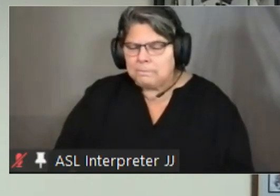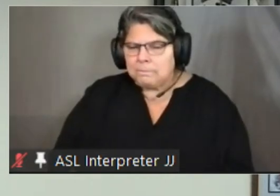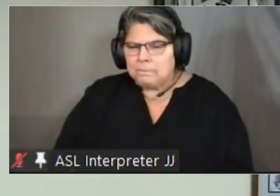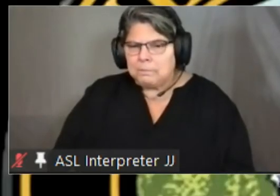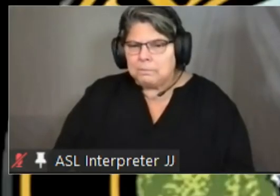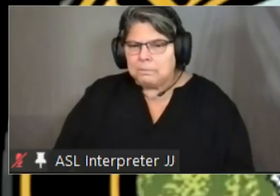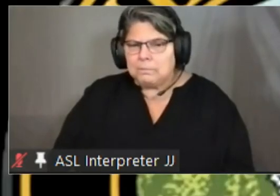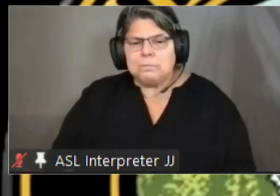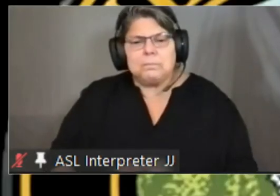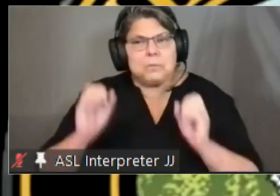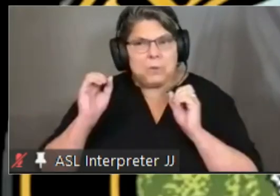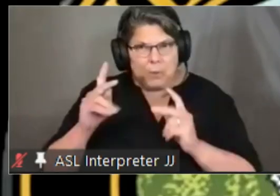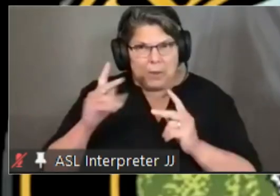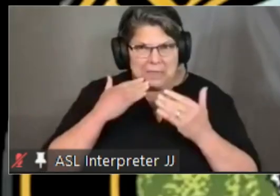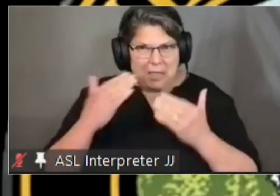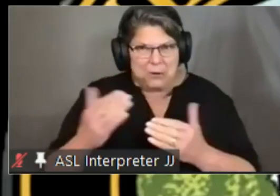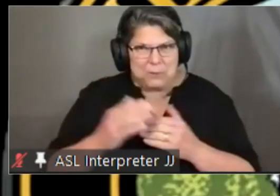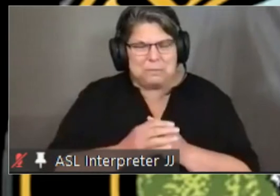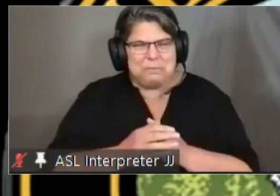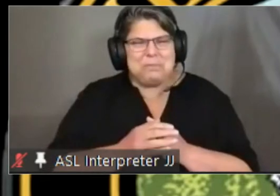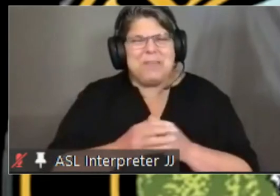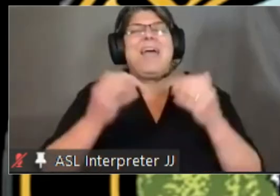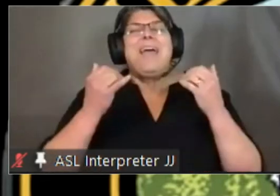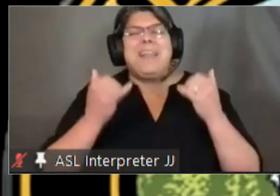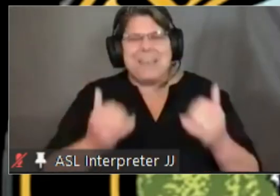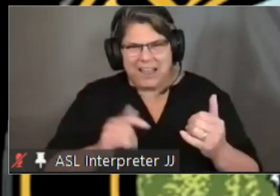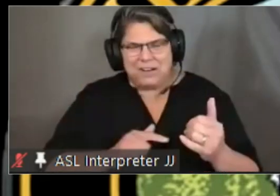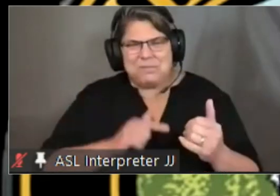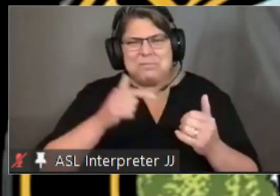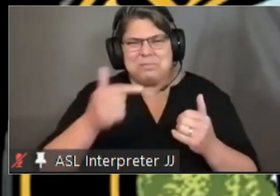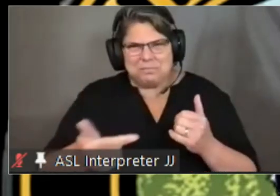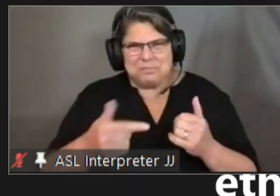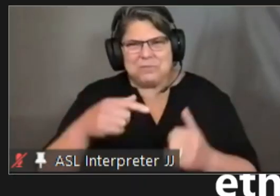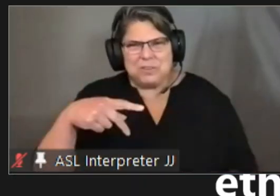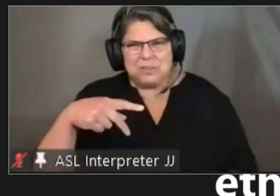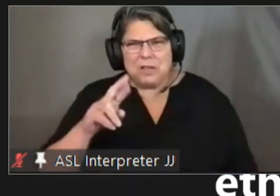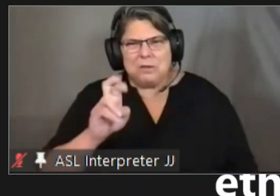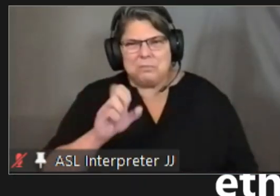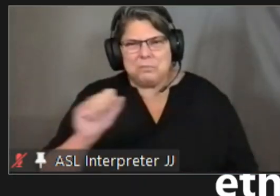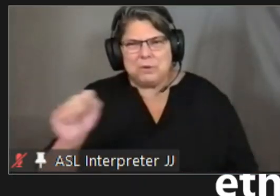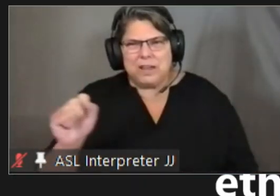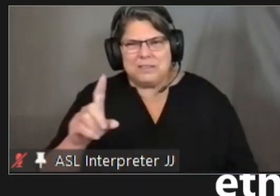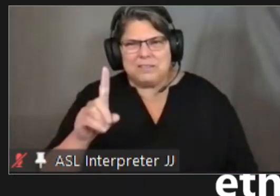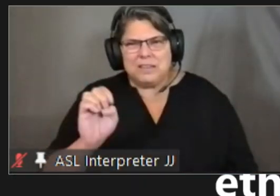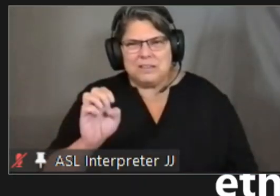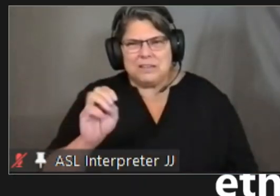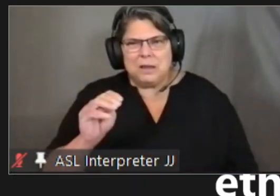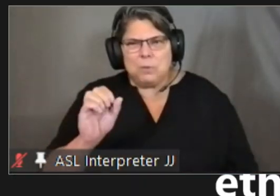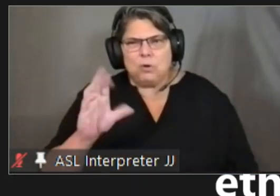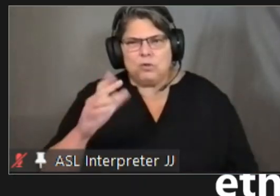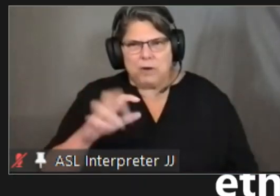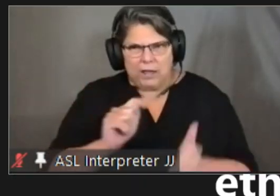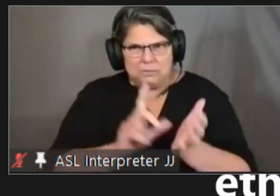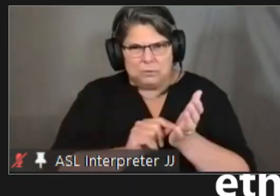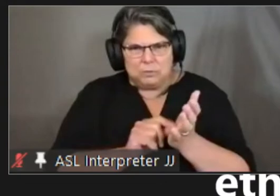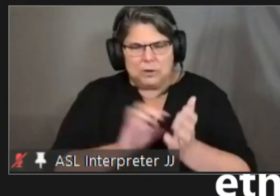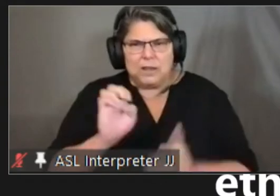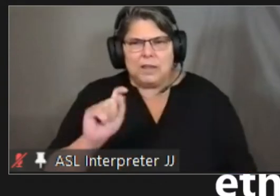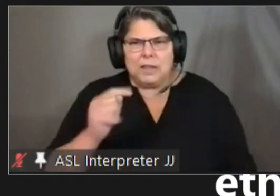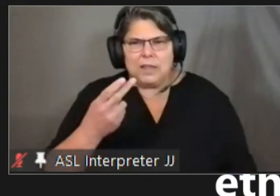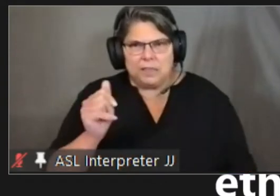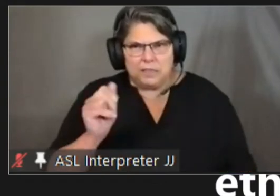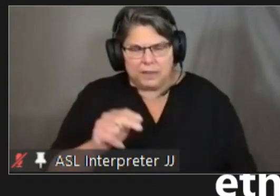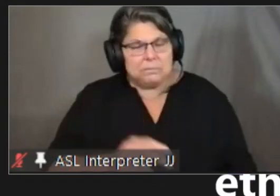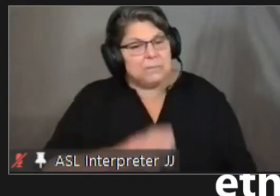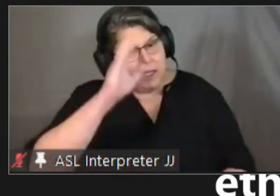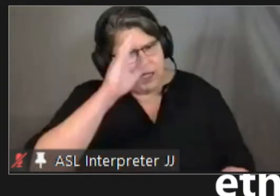all right thank you all right now we're going to move on to the first democrat ethan uh hi there um i just wanted to follow